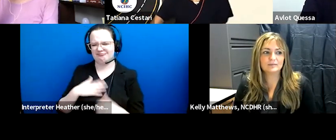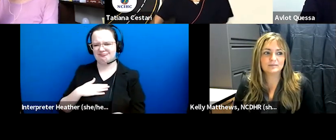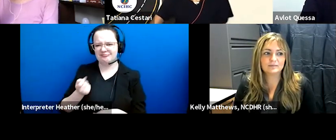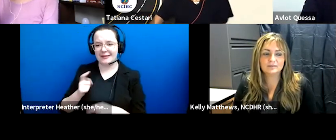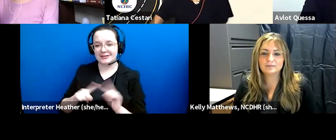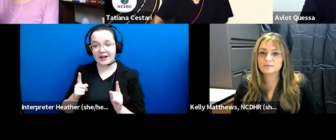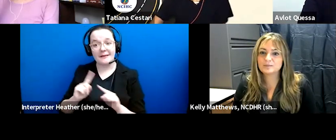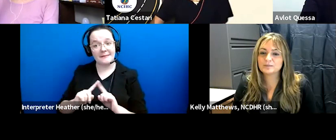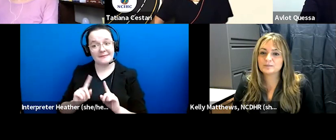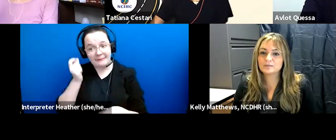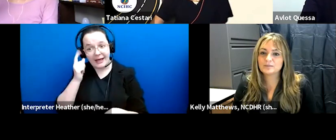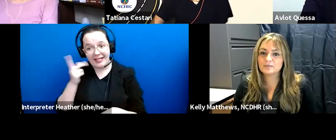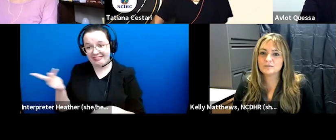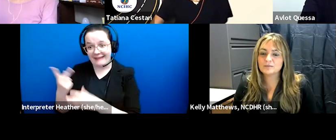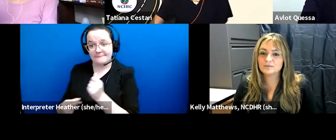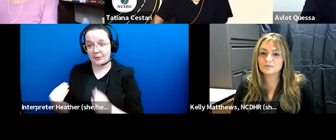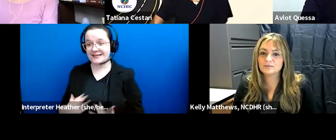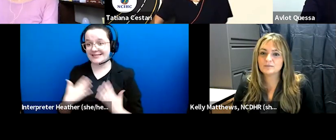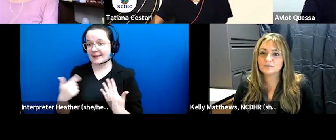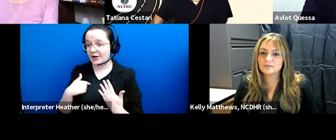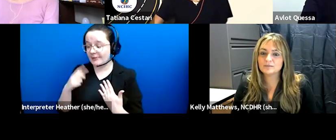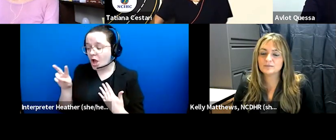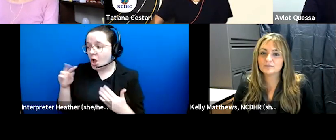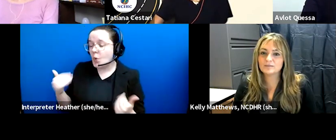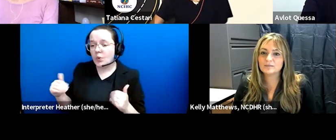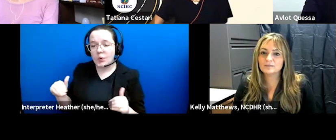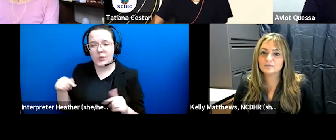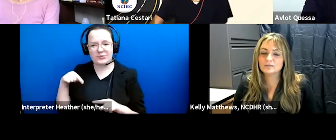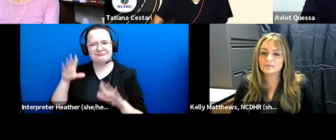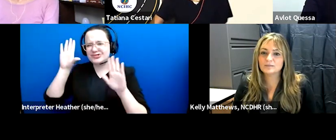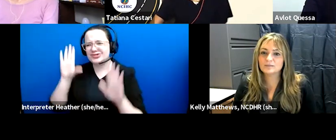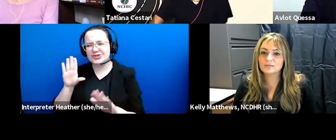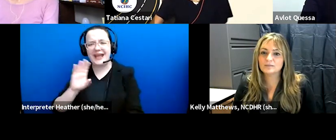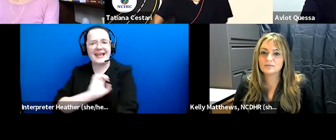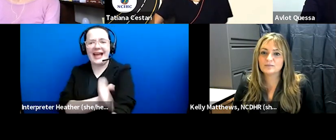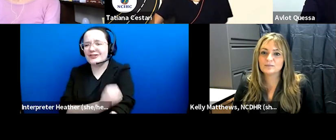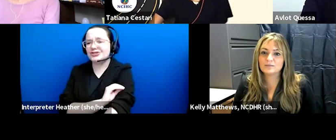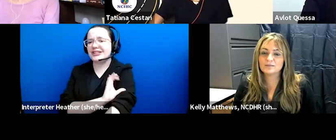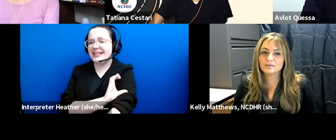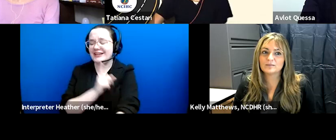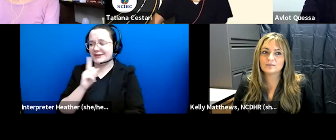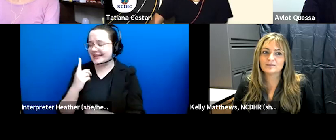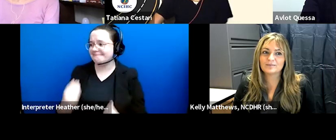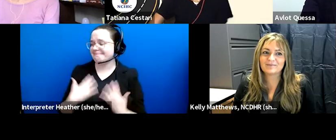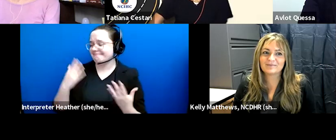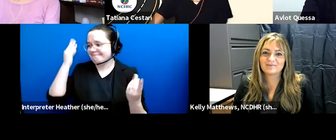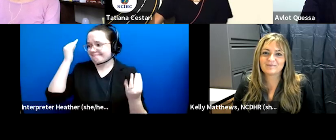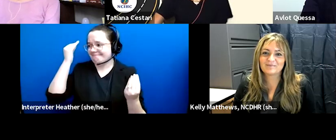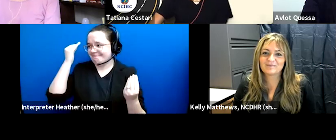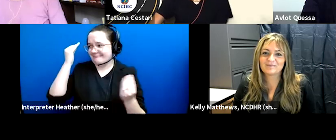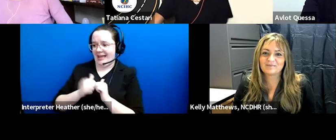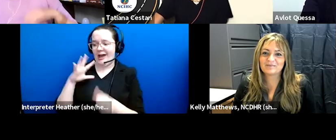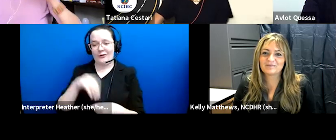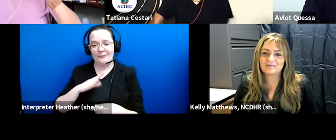inspired me to to this is great uh energy food to feed kind of the the work that i do